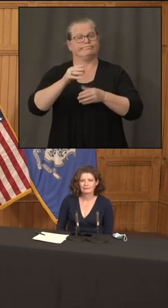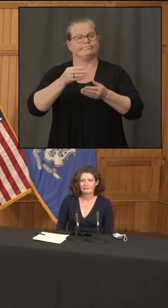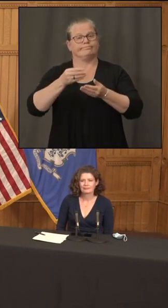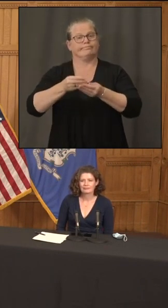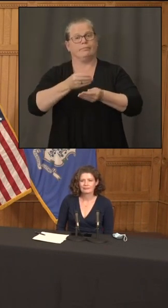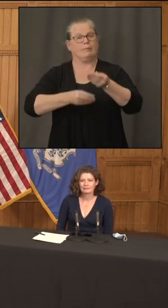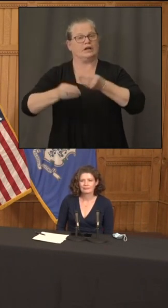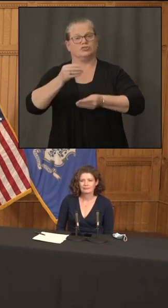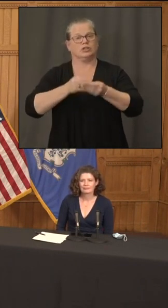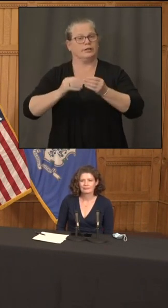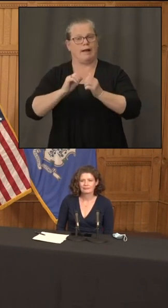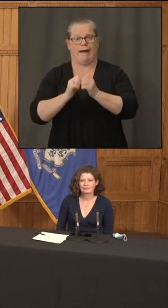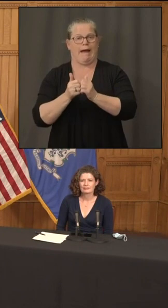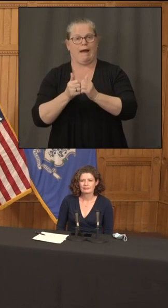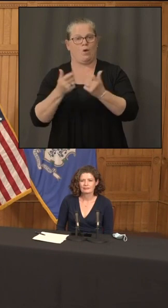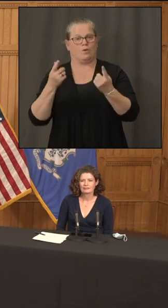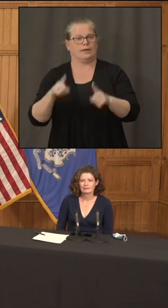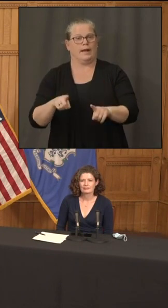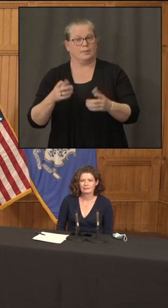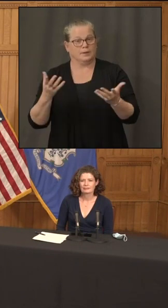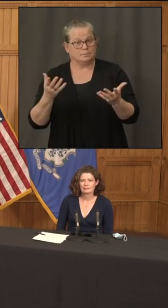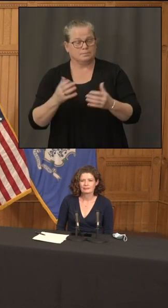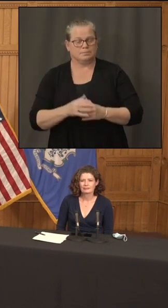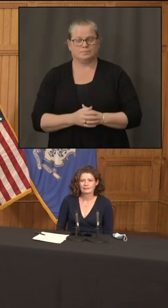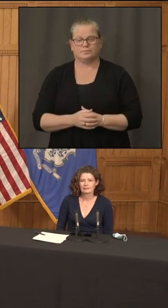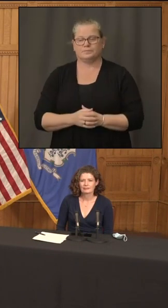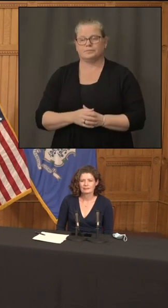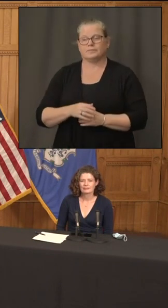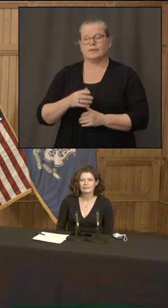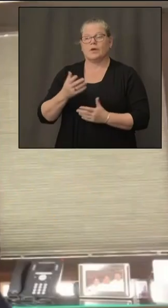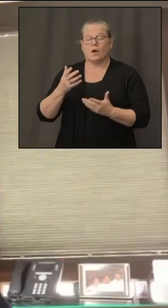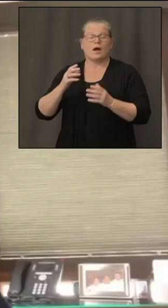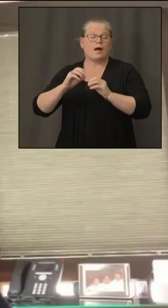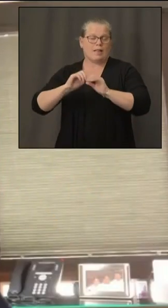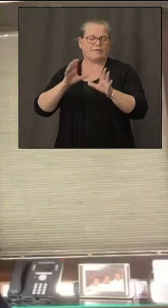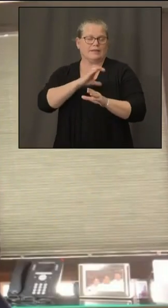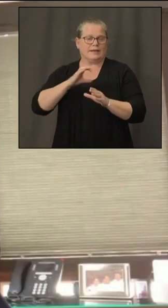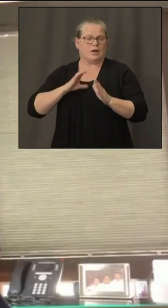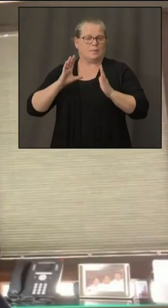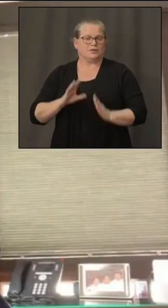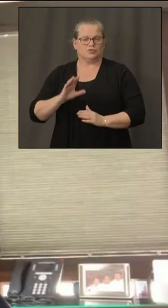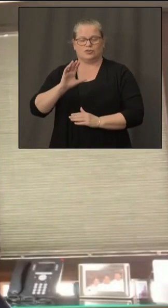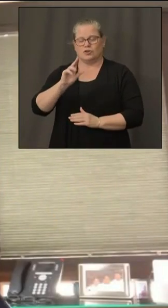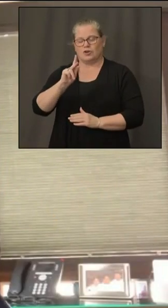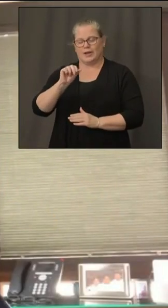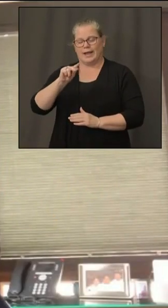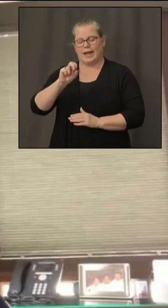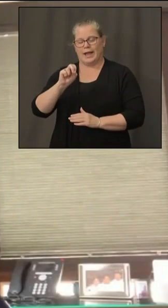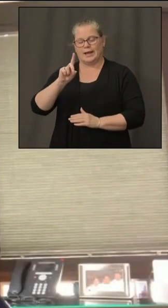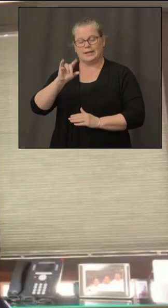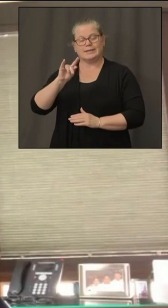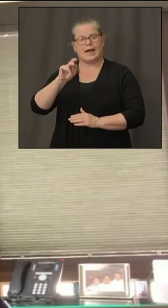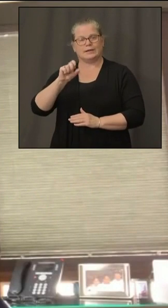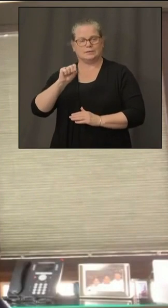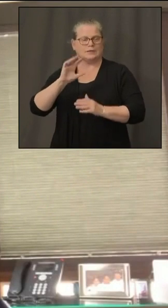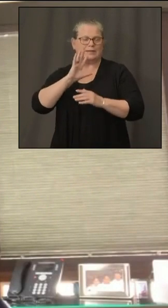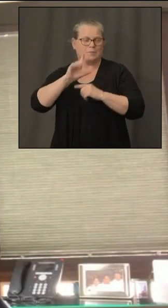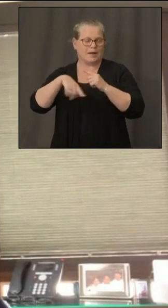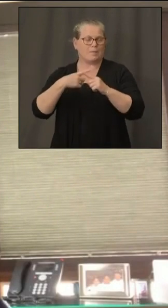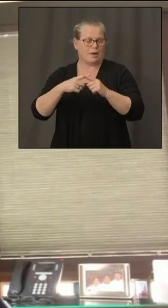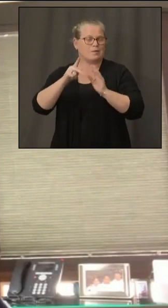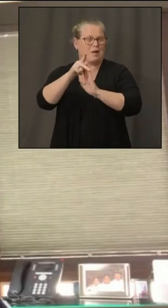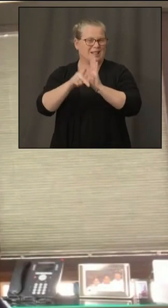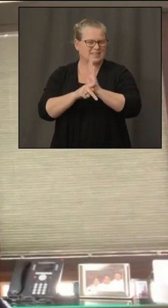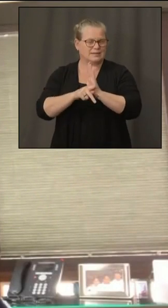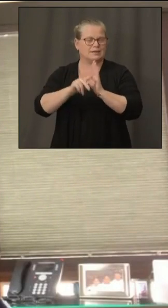um well uh you obviously have commissioner katie dykes here to speak to some of the policy and and regulatory components um typically